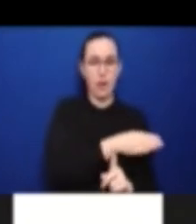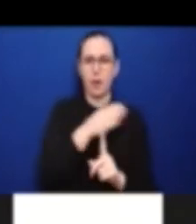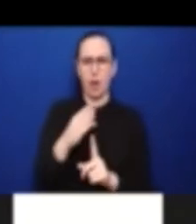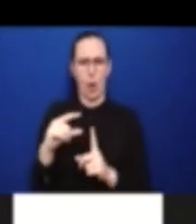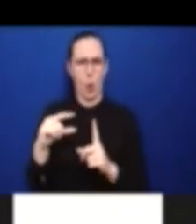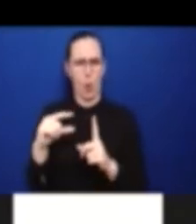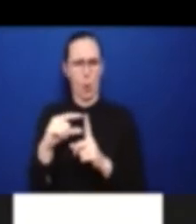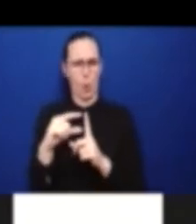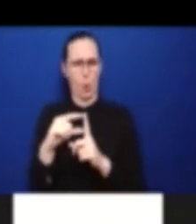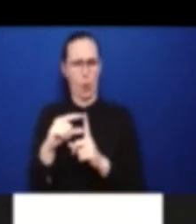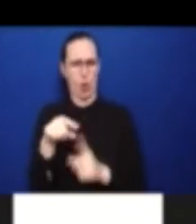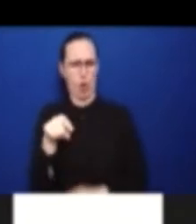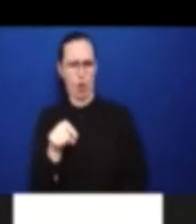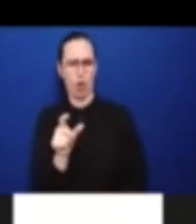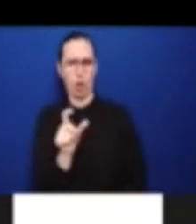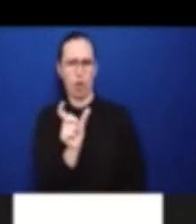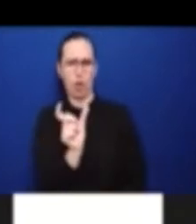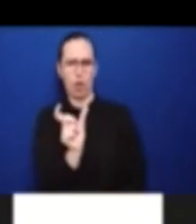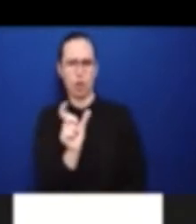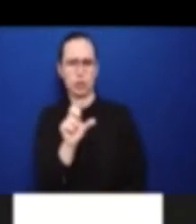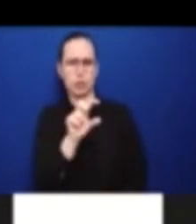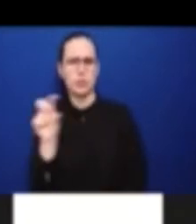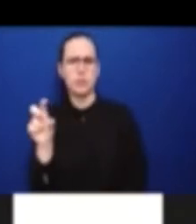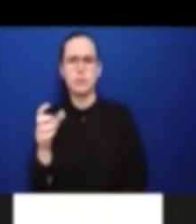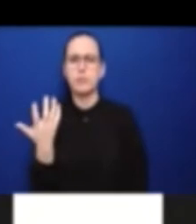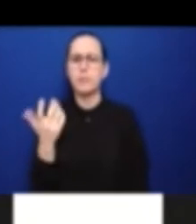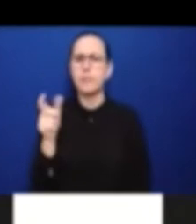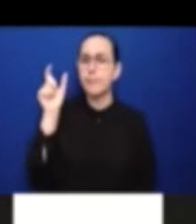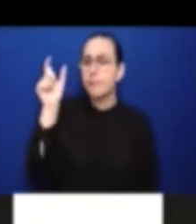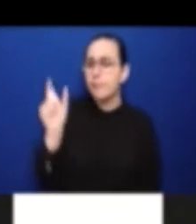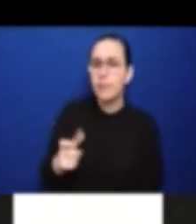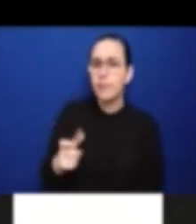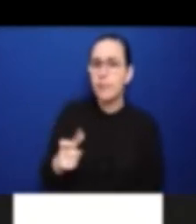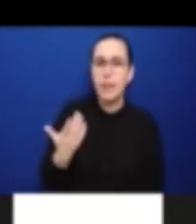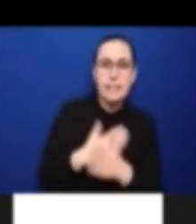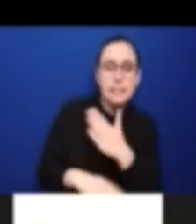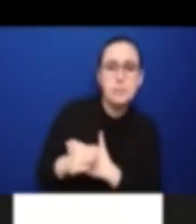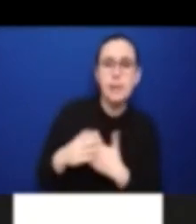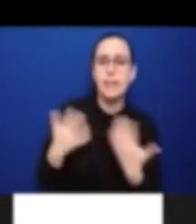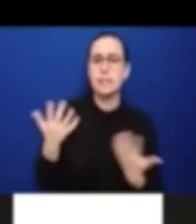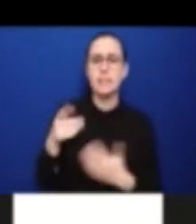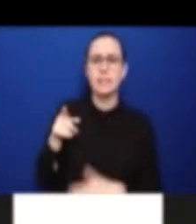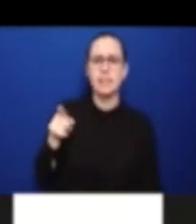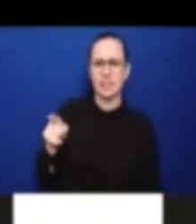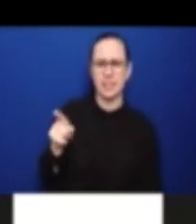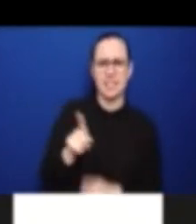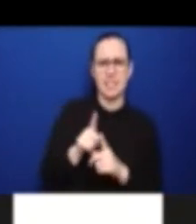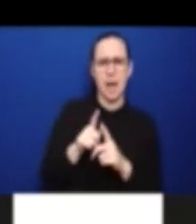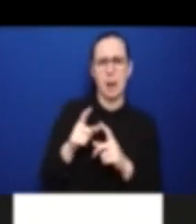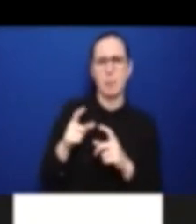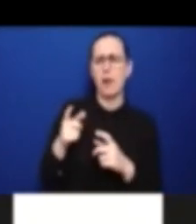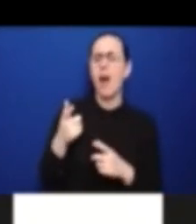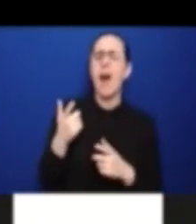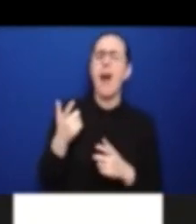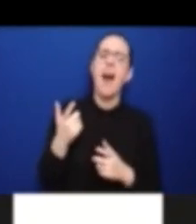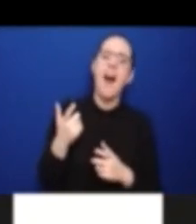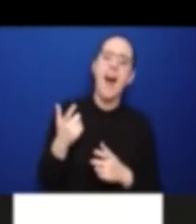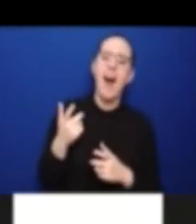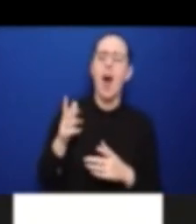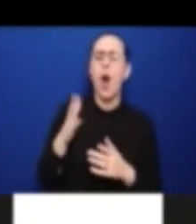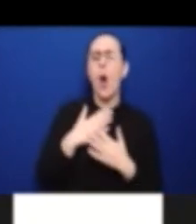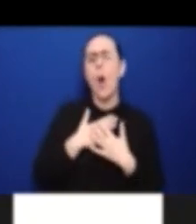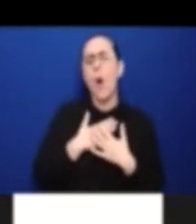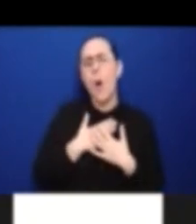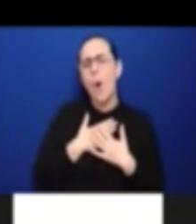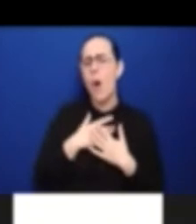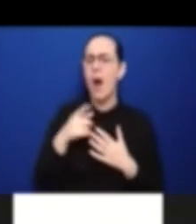persons with a disability. And back then, like I said, it was all about courage. was all about first being